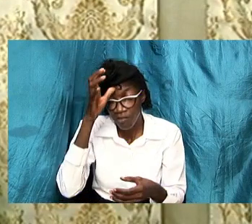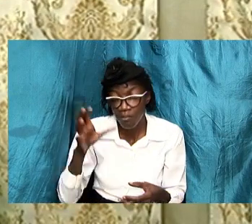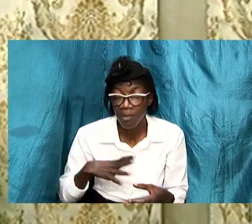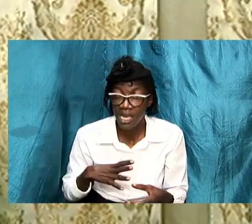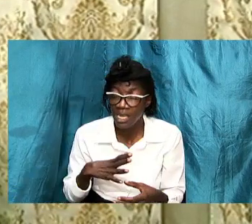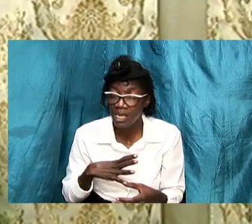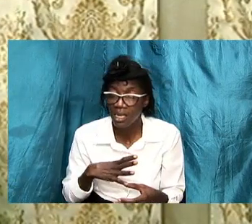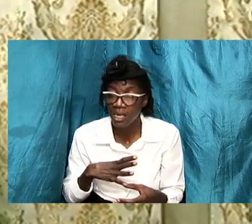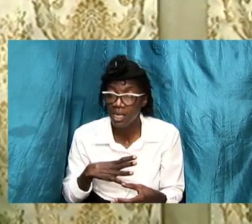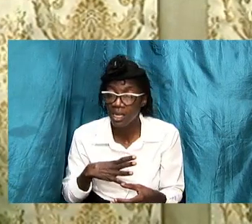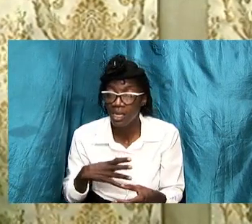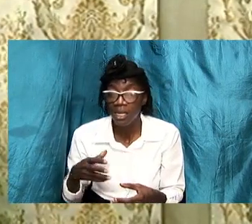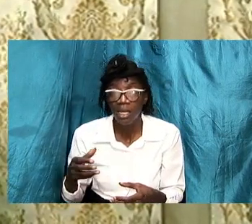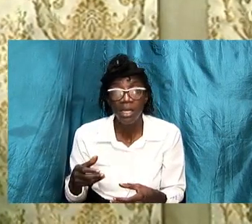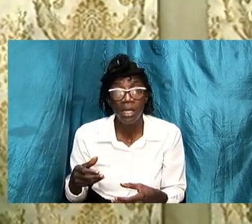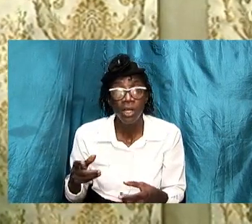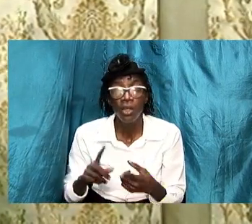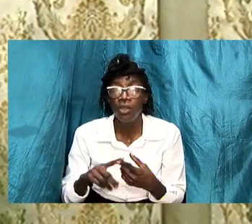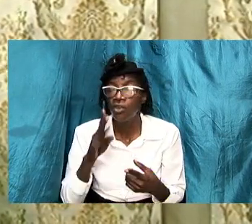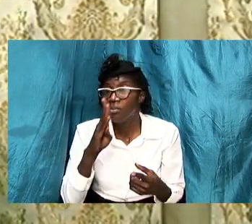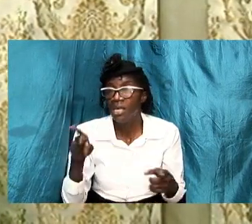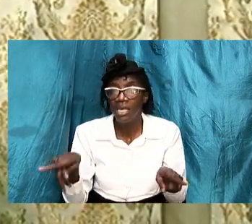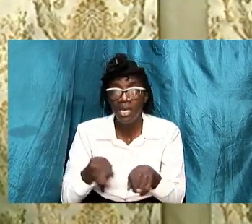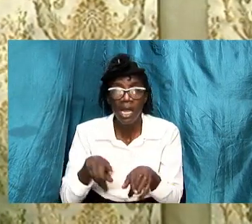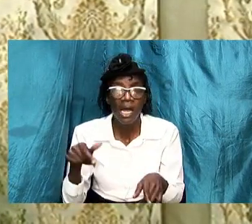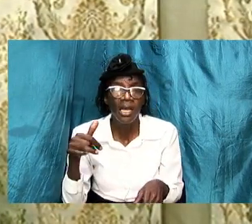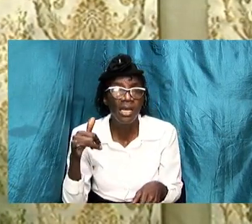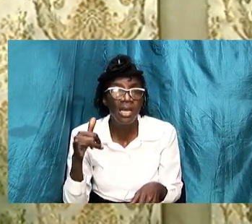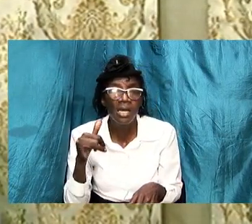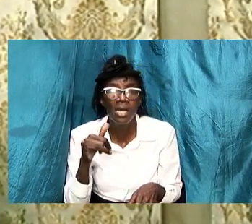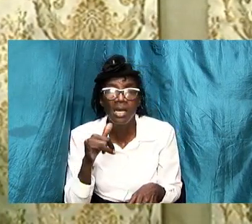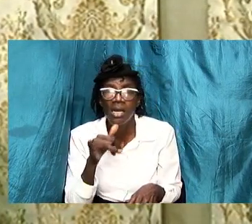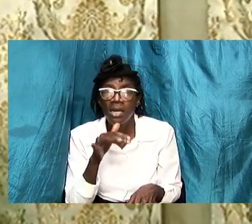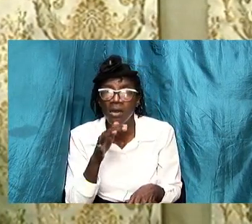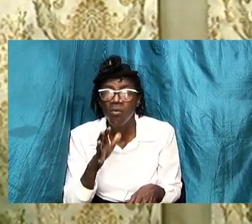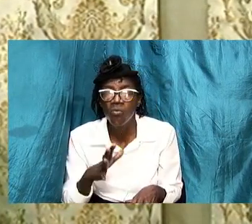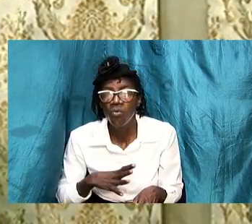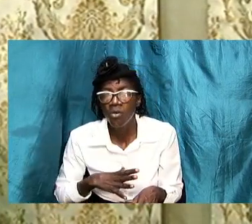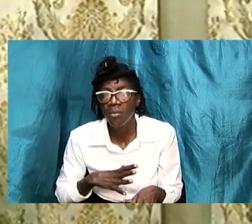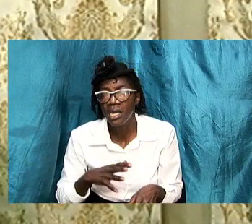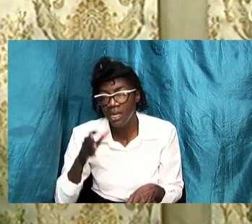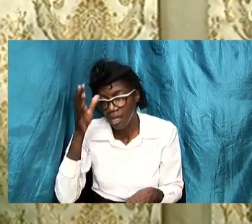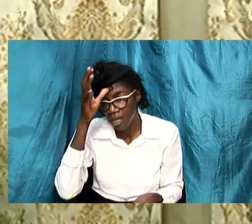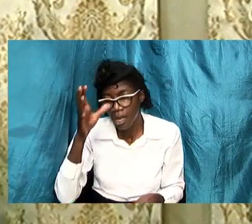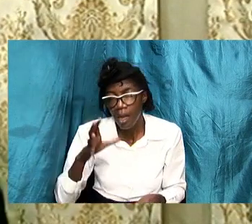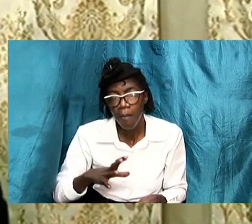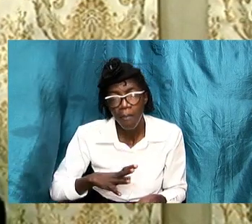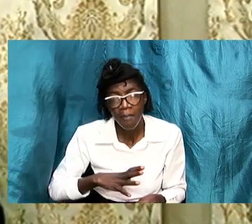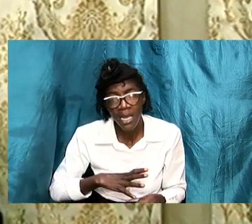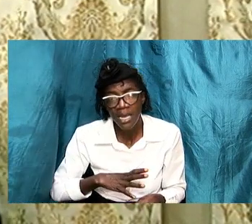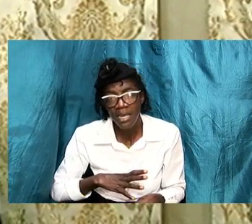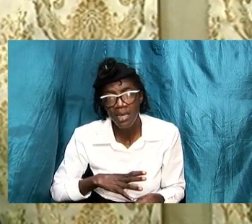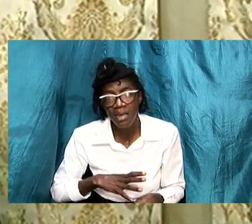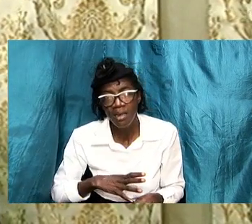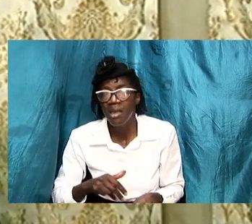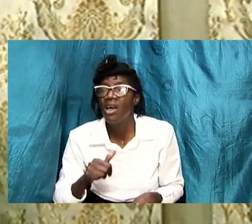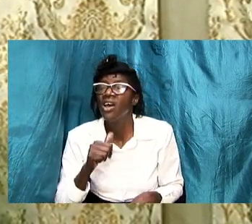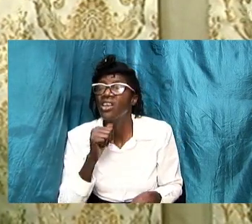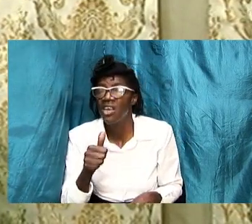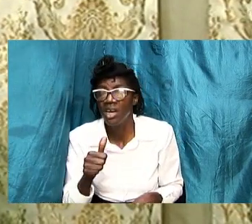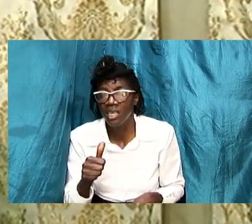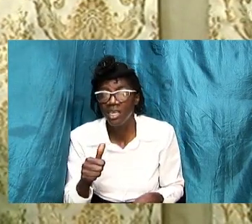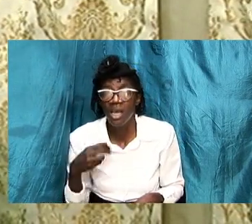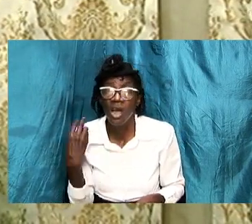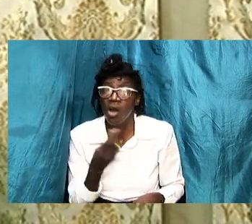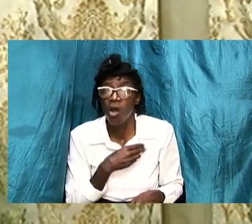many instances expecting them to be like women and men are not and our expectations of our